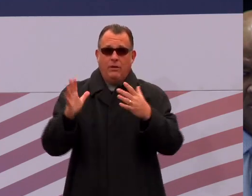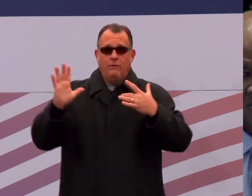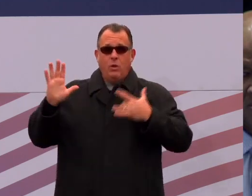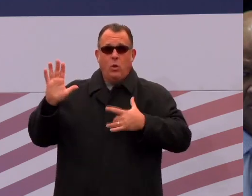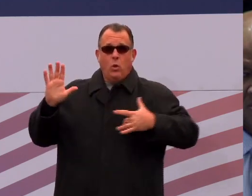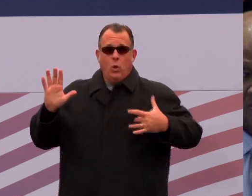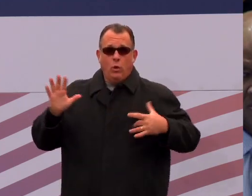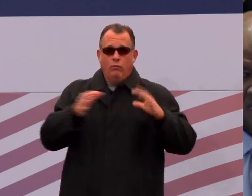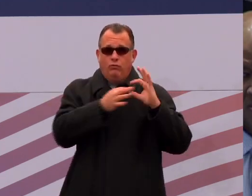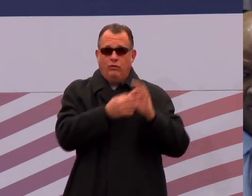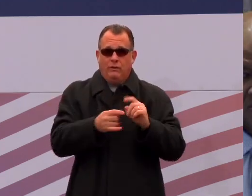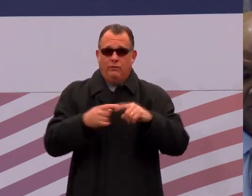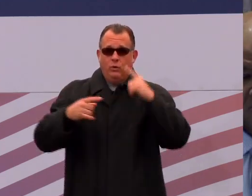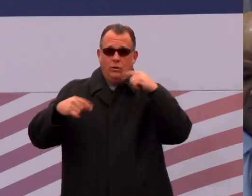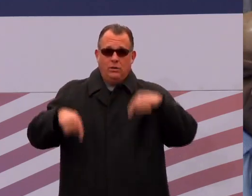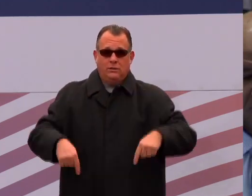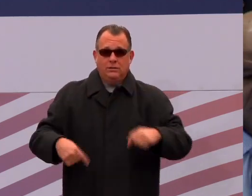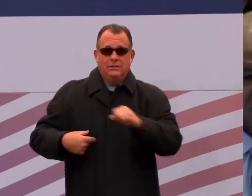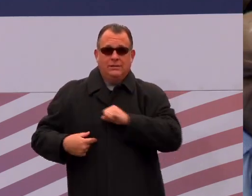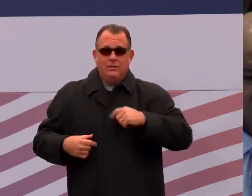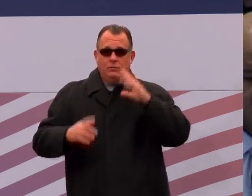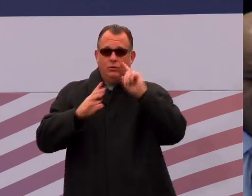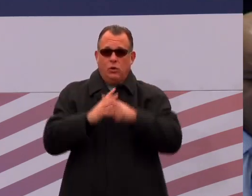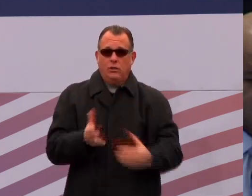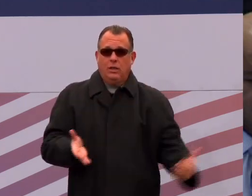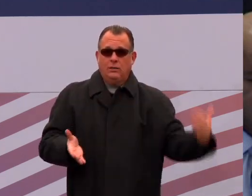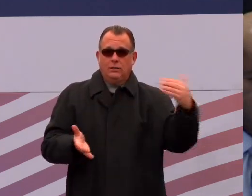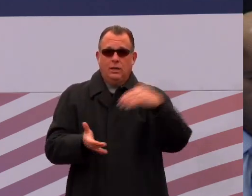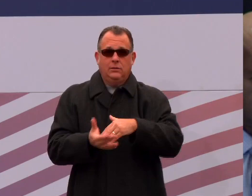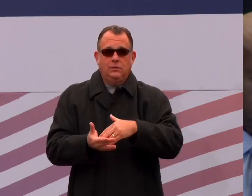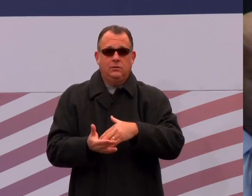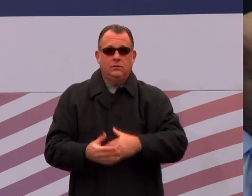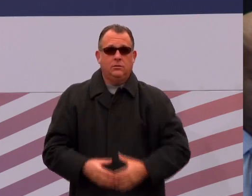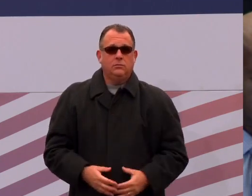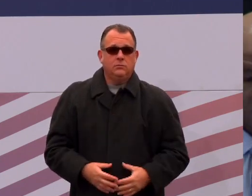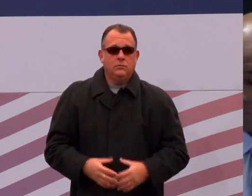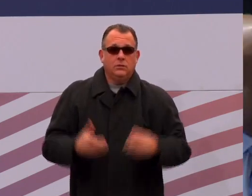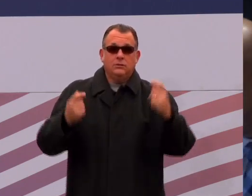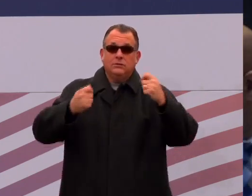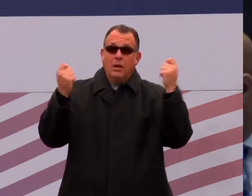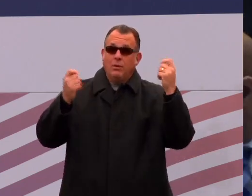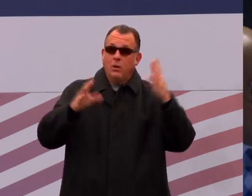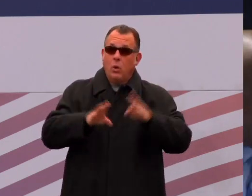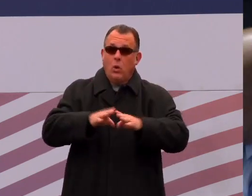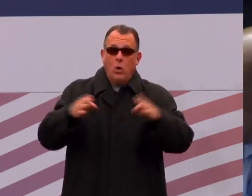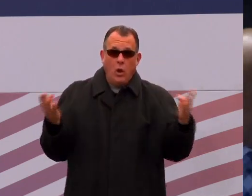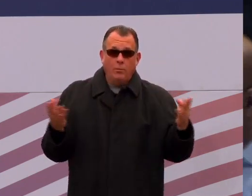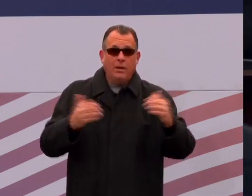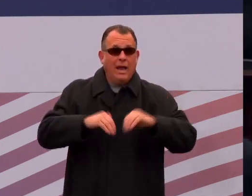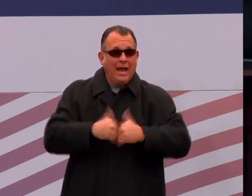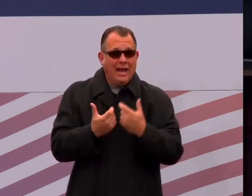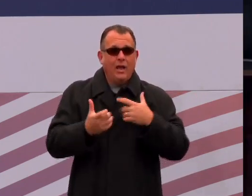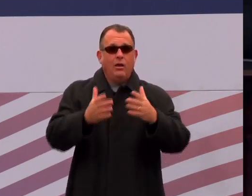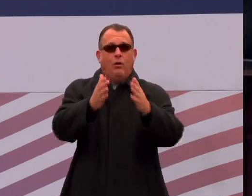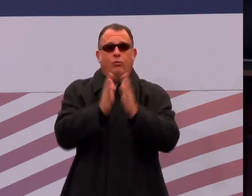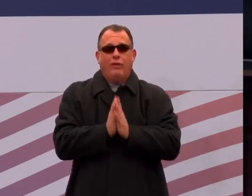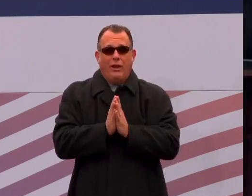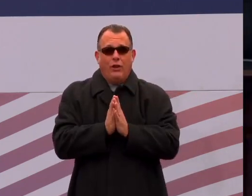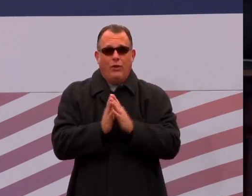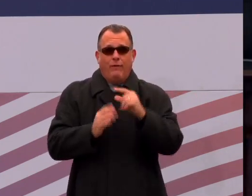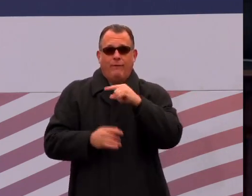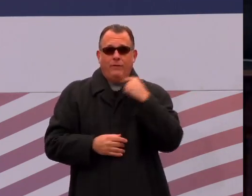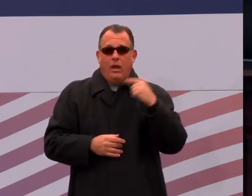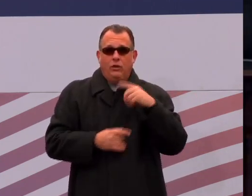-elect, the Senate will come to order. The ceremony will be opened with the invocation, which will be offered by Reverend Dr. Alan Waller,